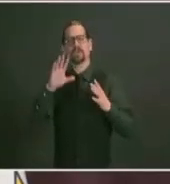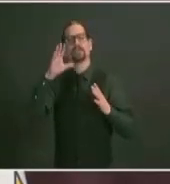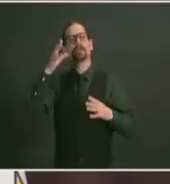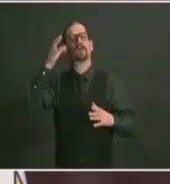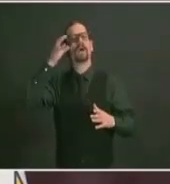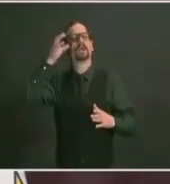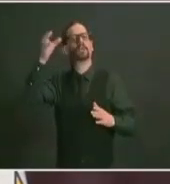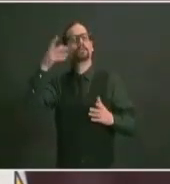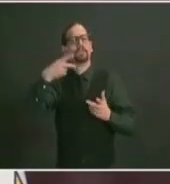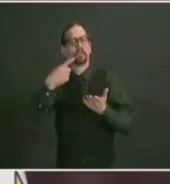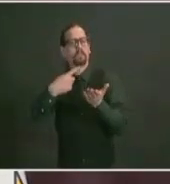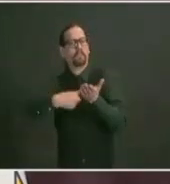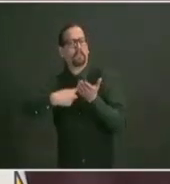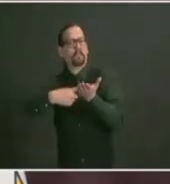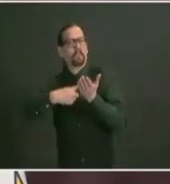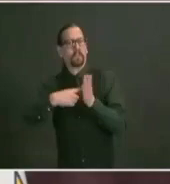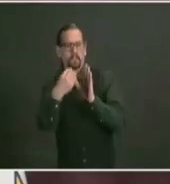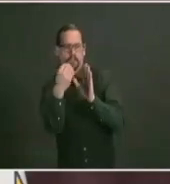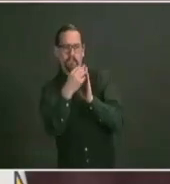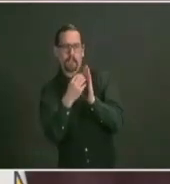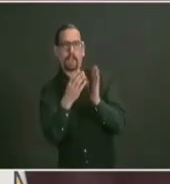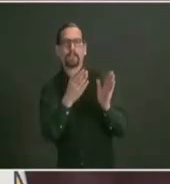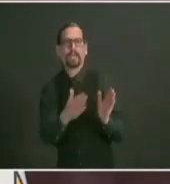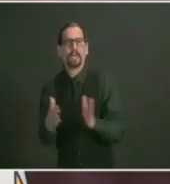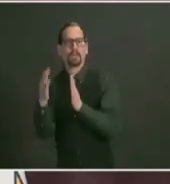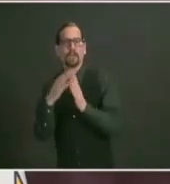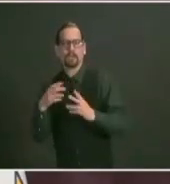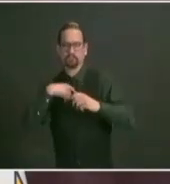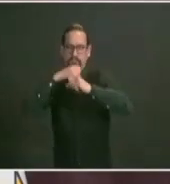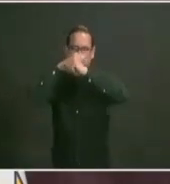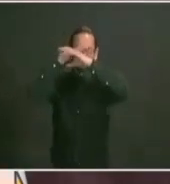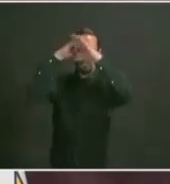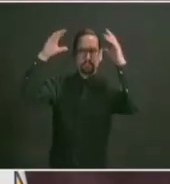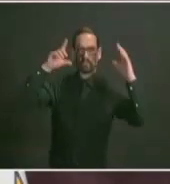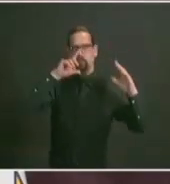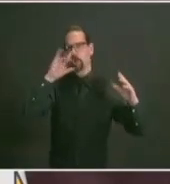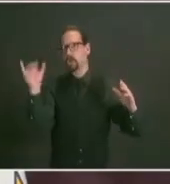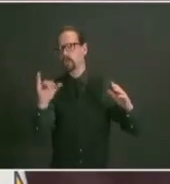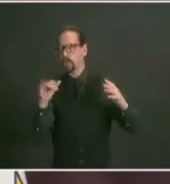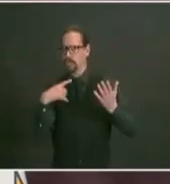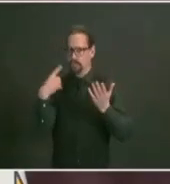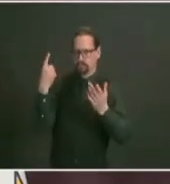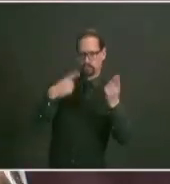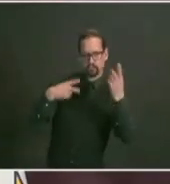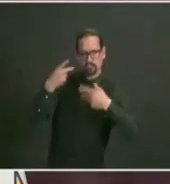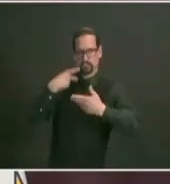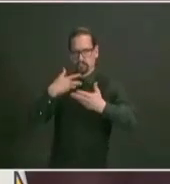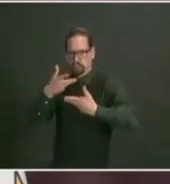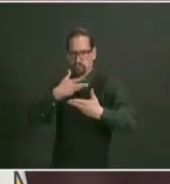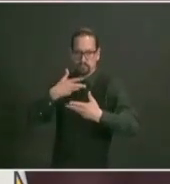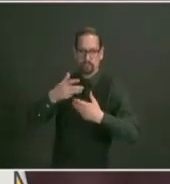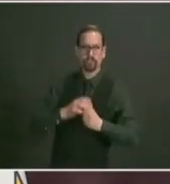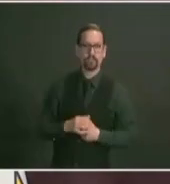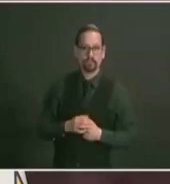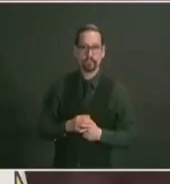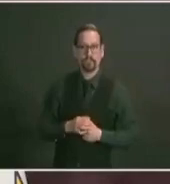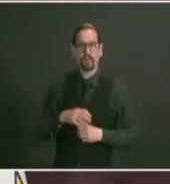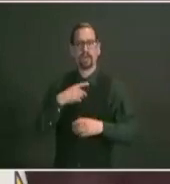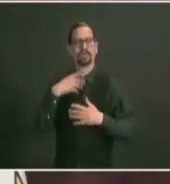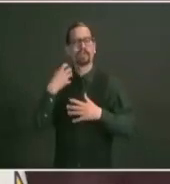dialoguing with these events and getting the job done helping to provide guidance helping them conduct planning